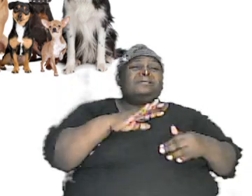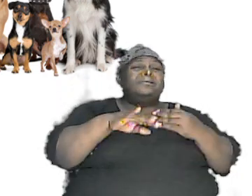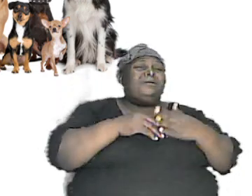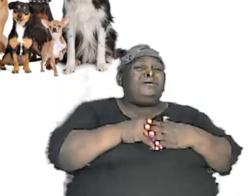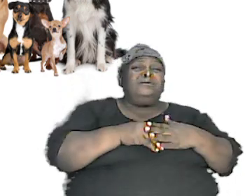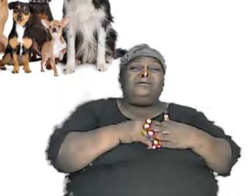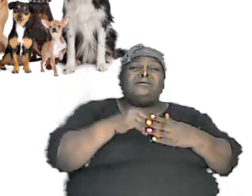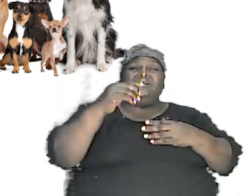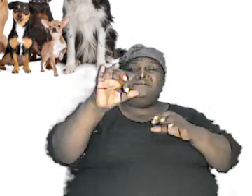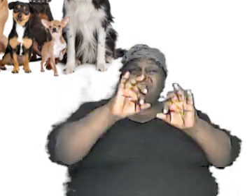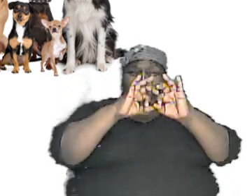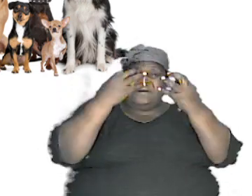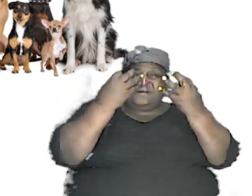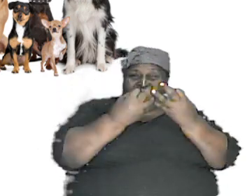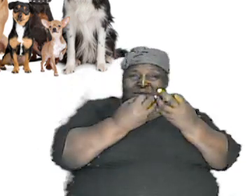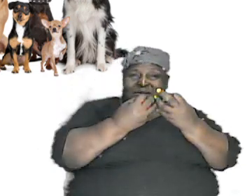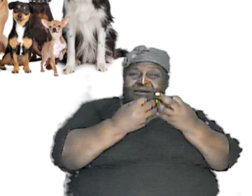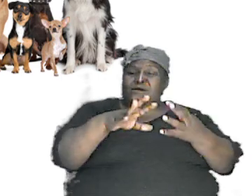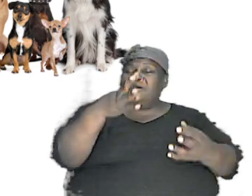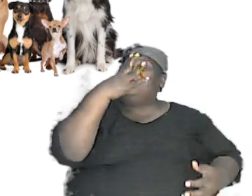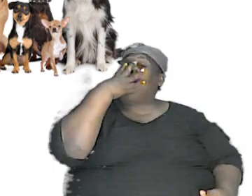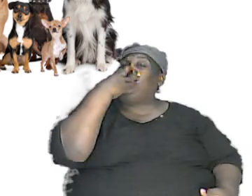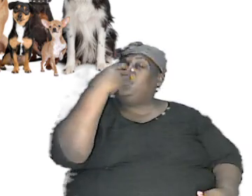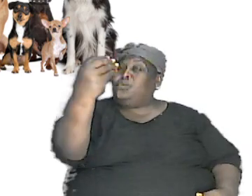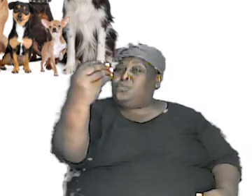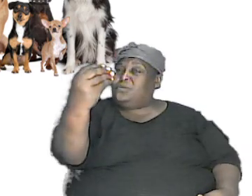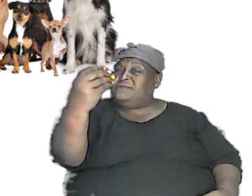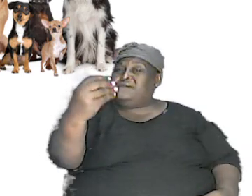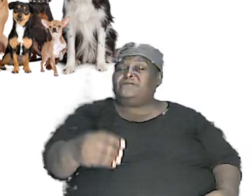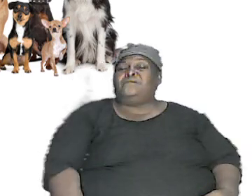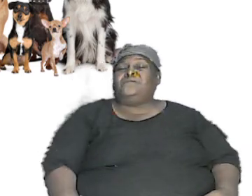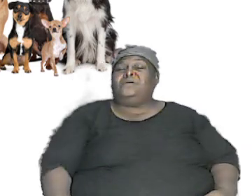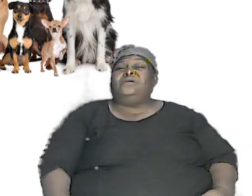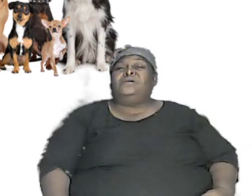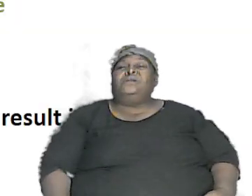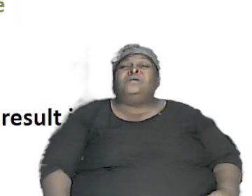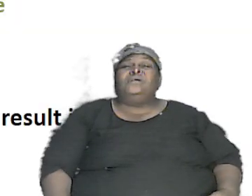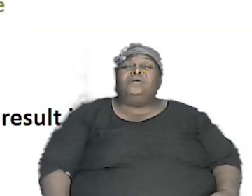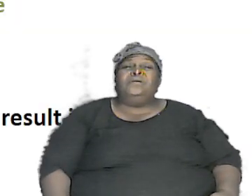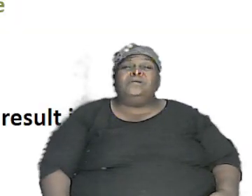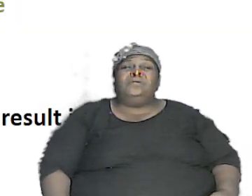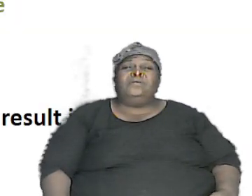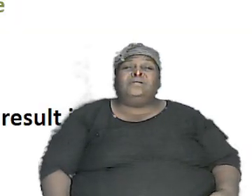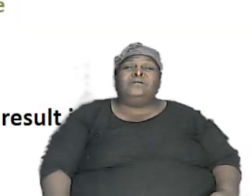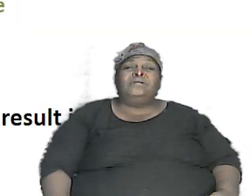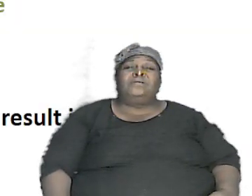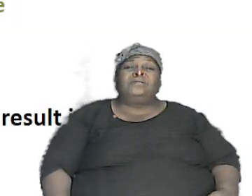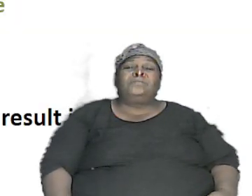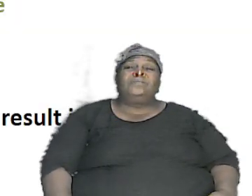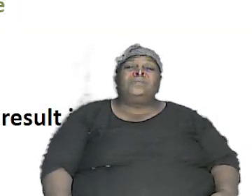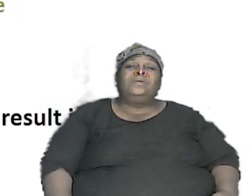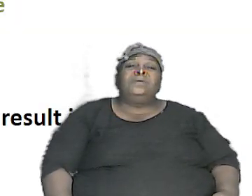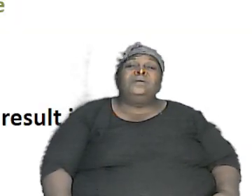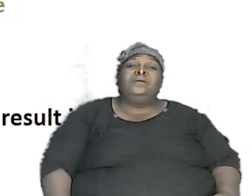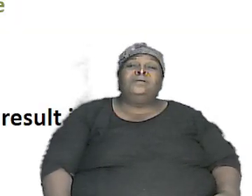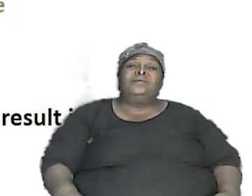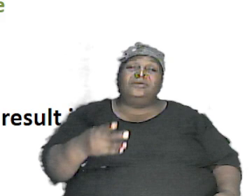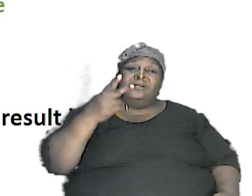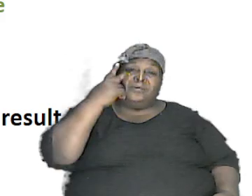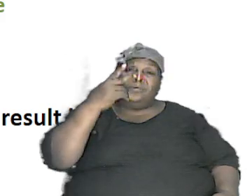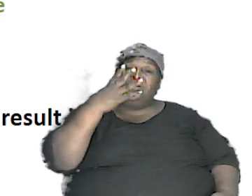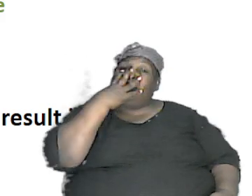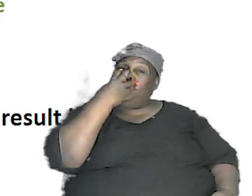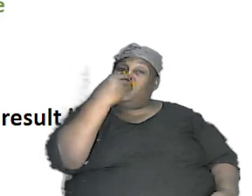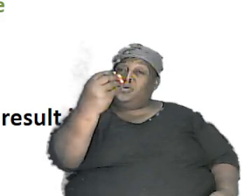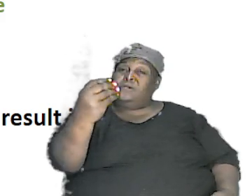descendants of that wolf that you see there in fact I'm going to show something even more striking look at the wolf